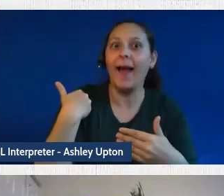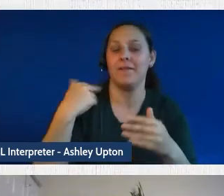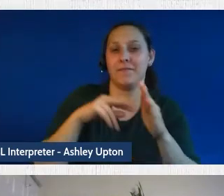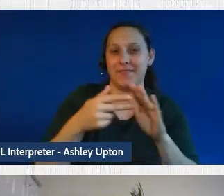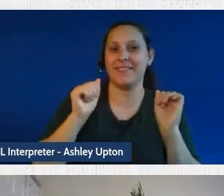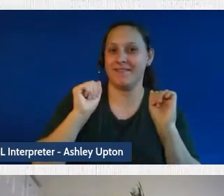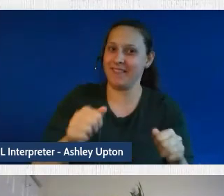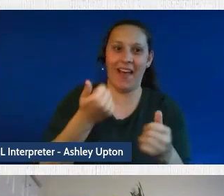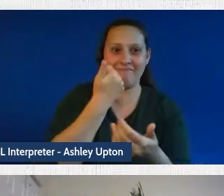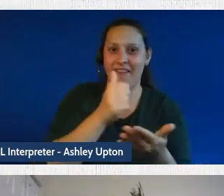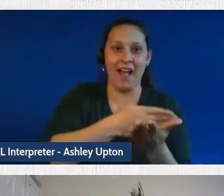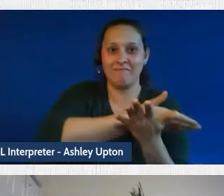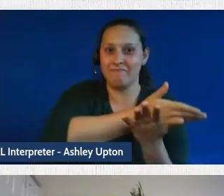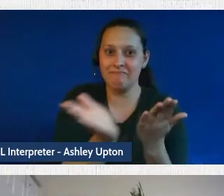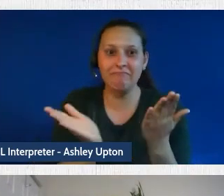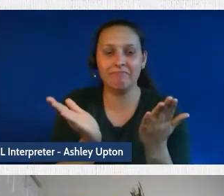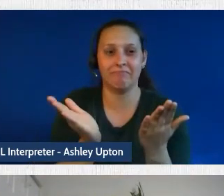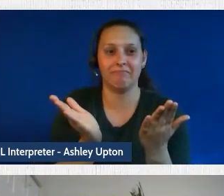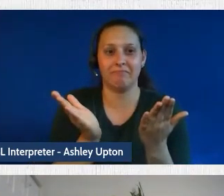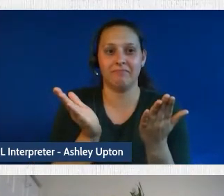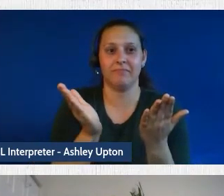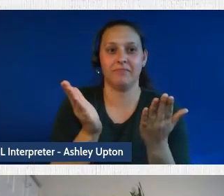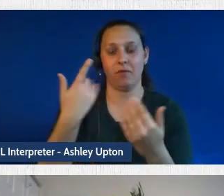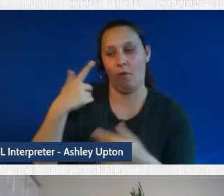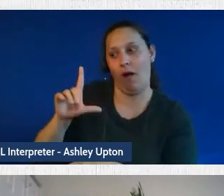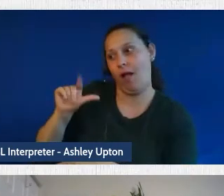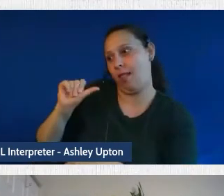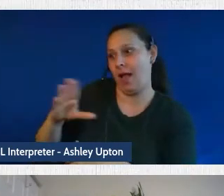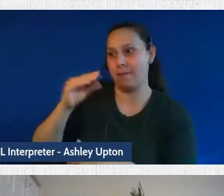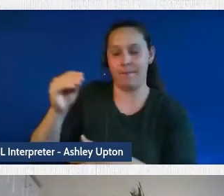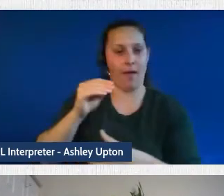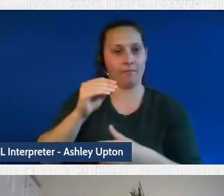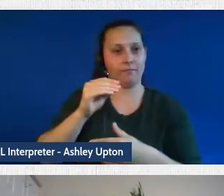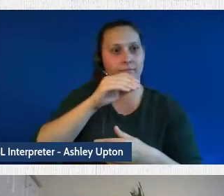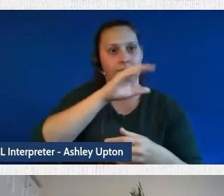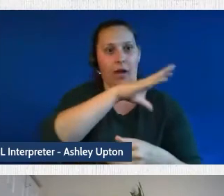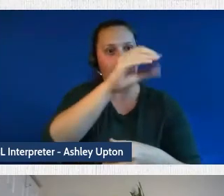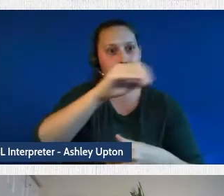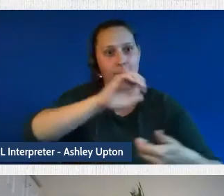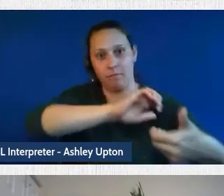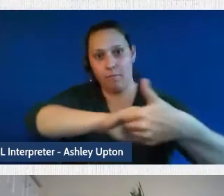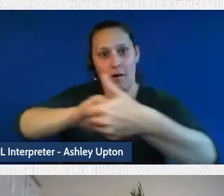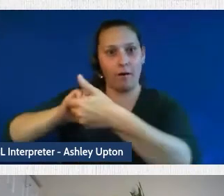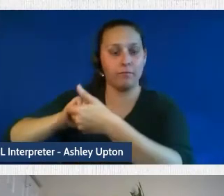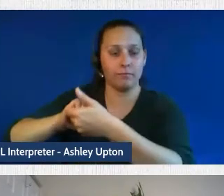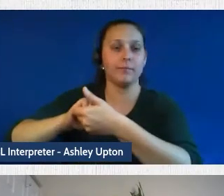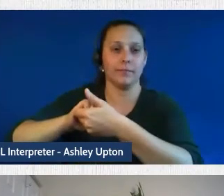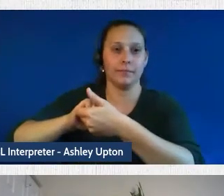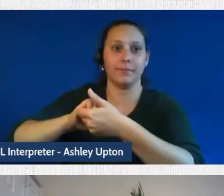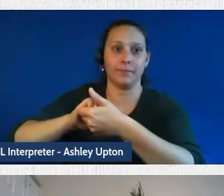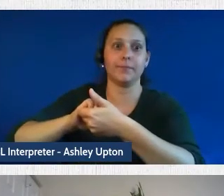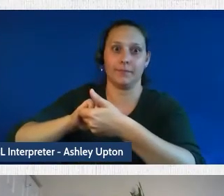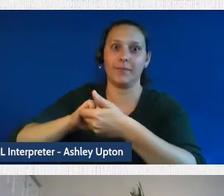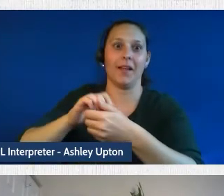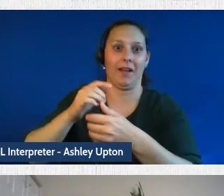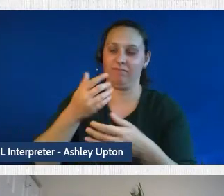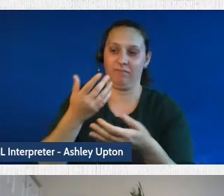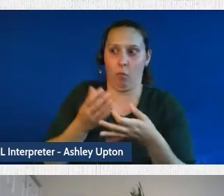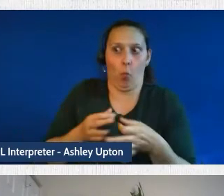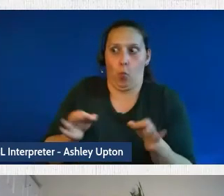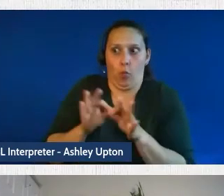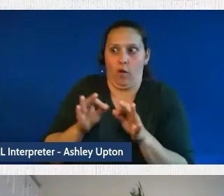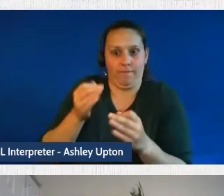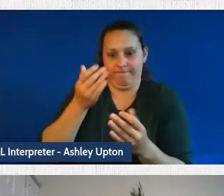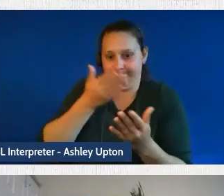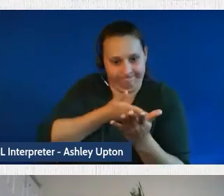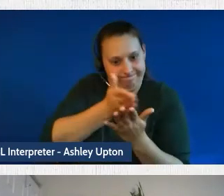the lab as well as our industry partners. But, you I think it would suffice to say that it's worth exploring every area of the law that the